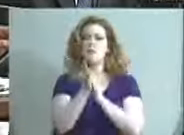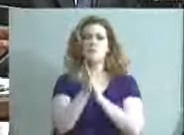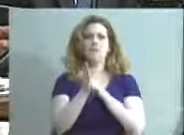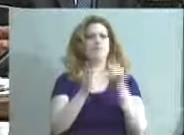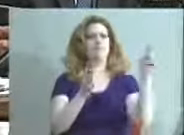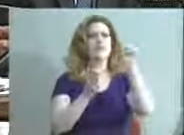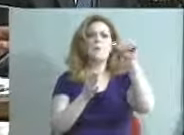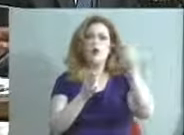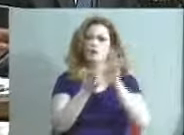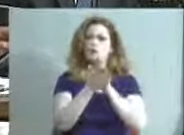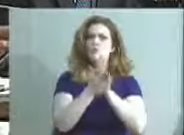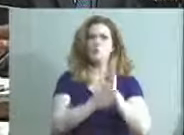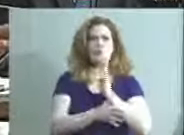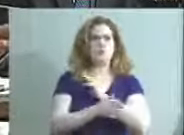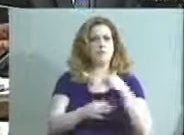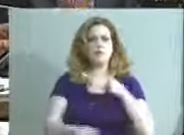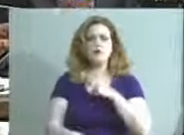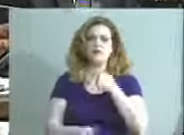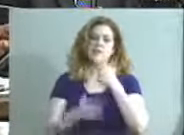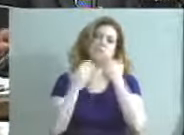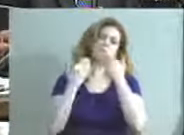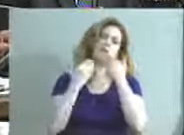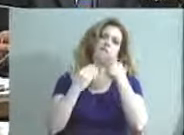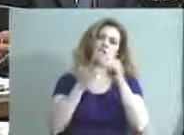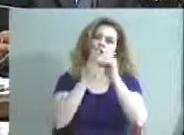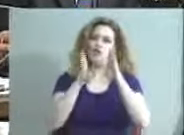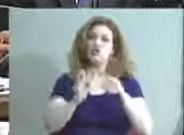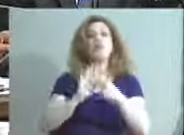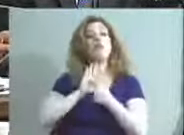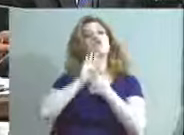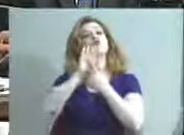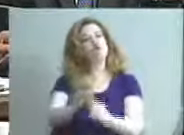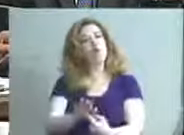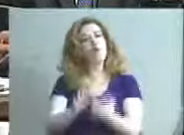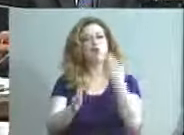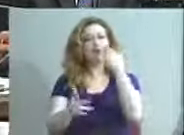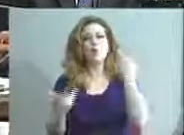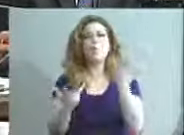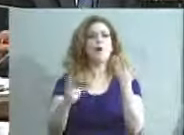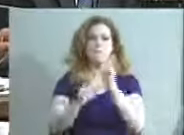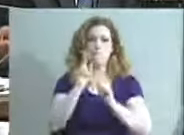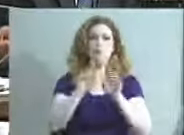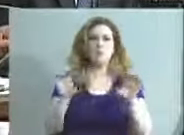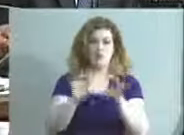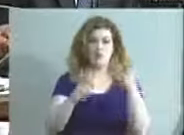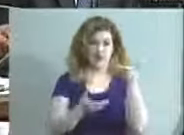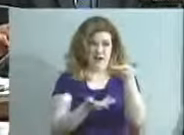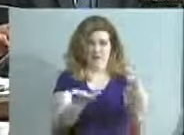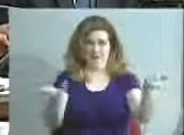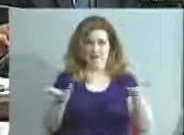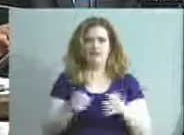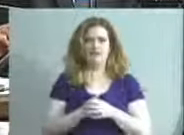members, and they were very appreciative of our students, and just shows you, you know, what folks are doing out there.